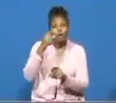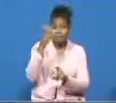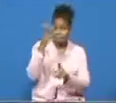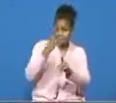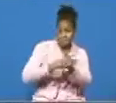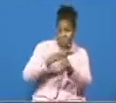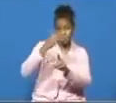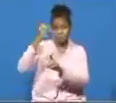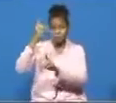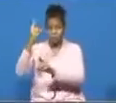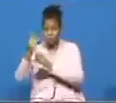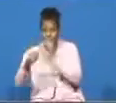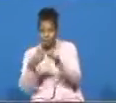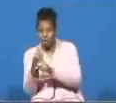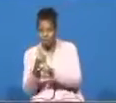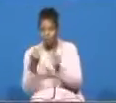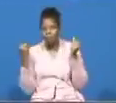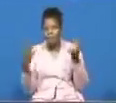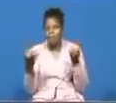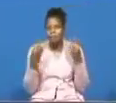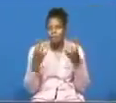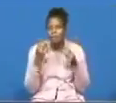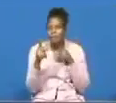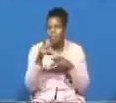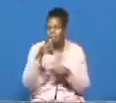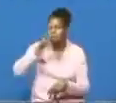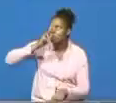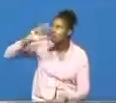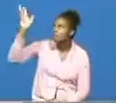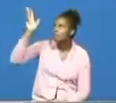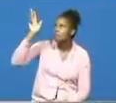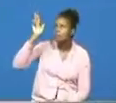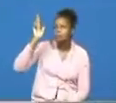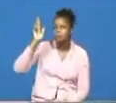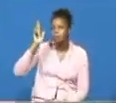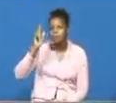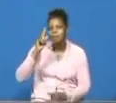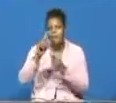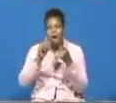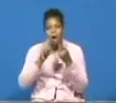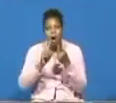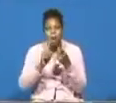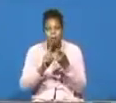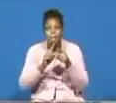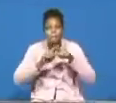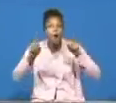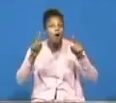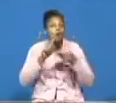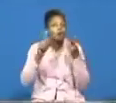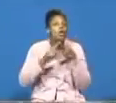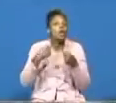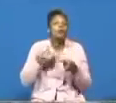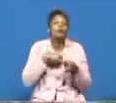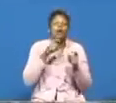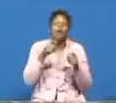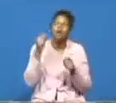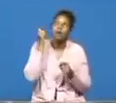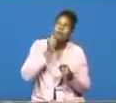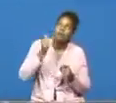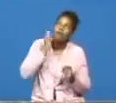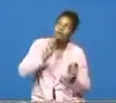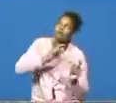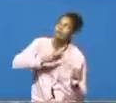him yes we would turn our backs on him but when we have to come to him the relationship